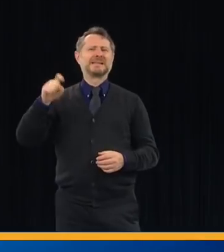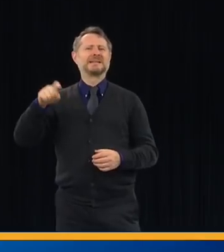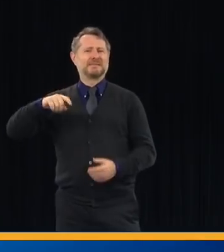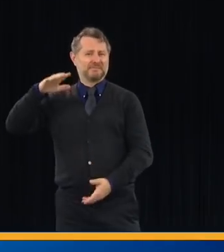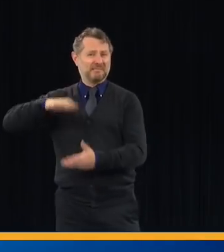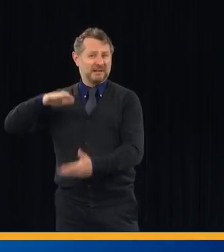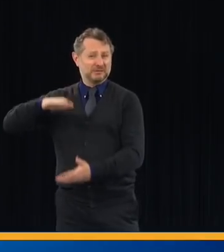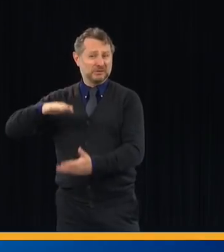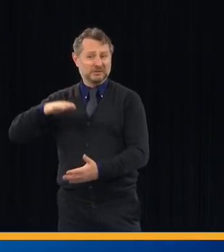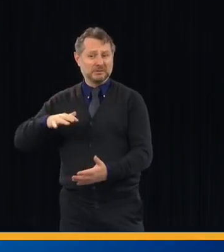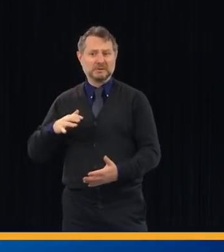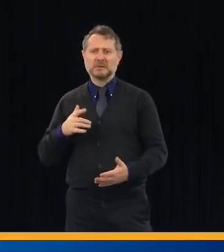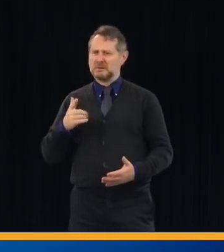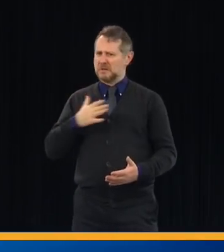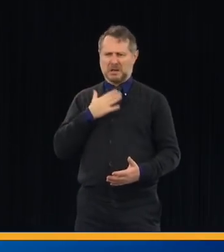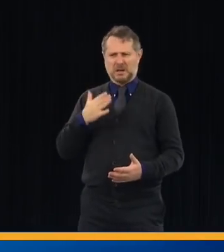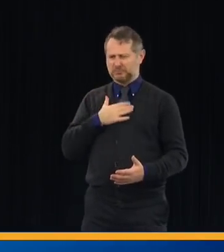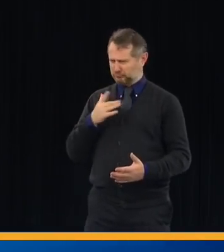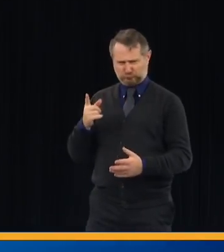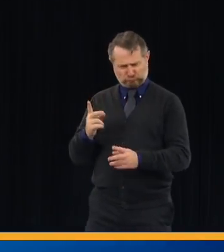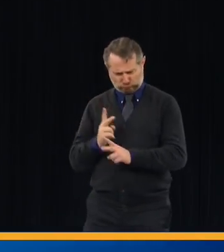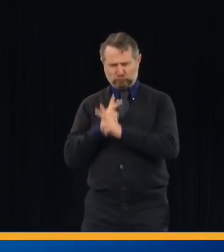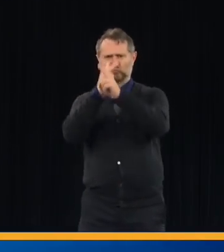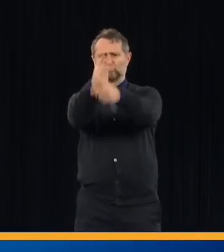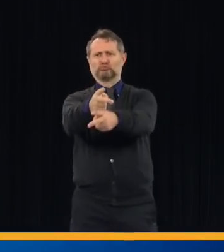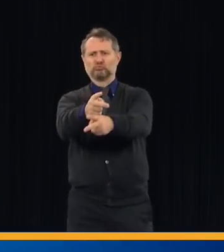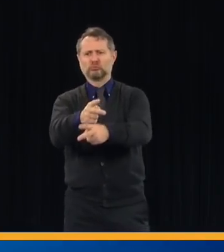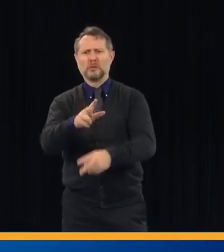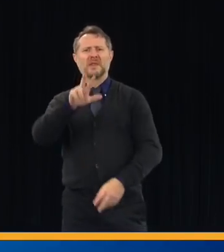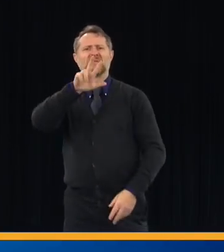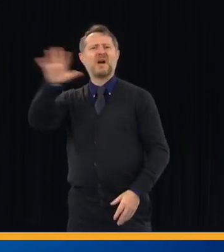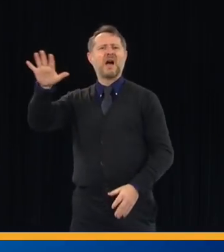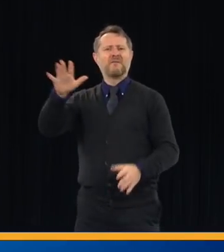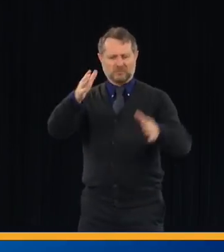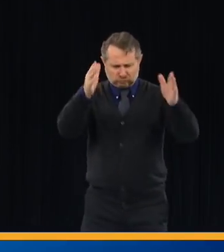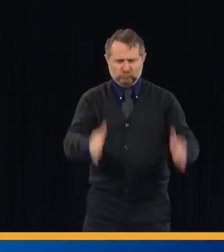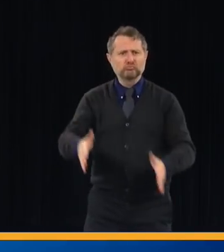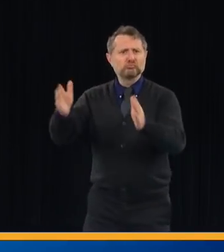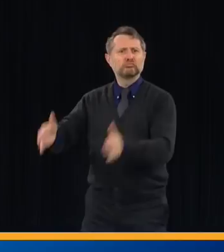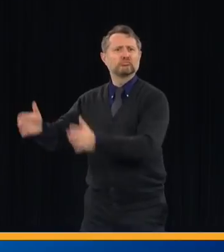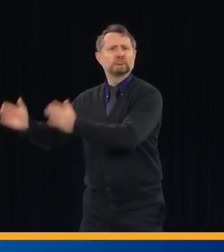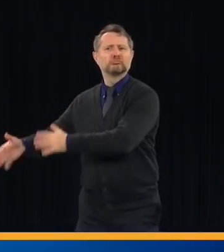borrow 35 ventilators. Unsolicited.